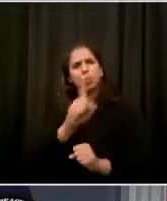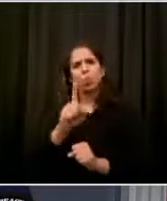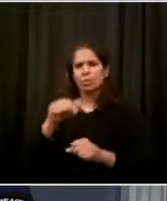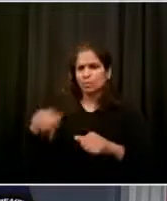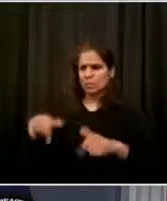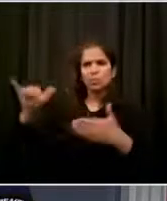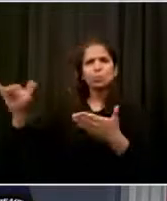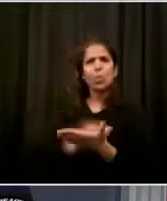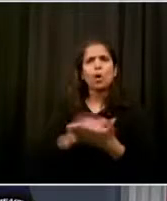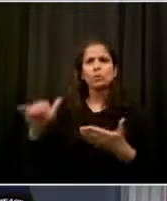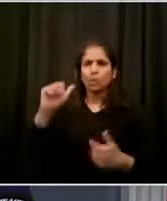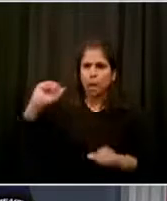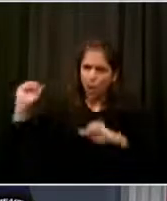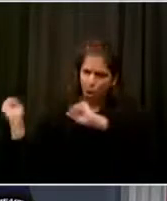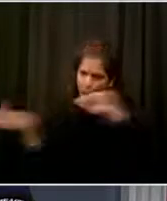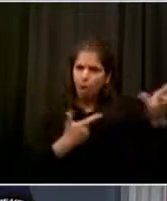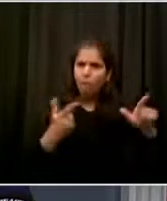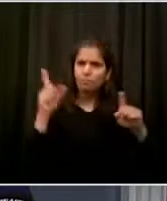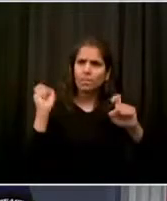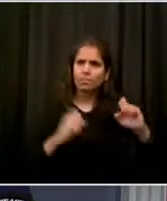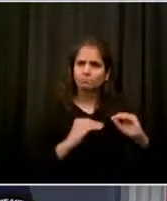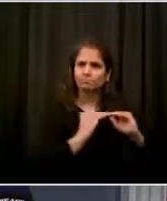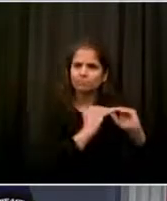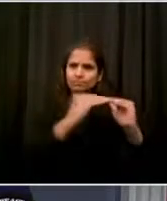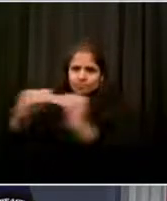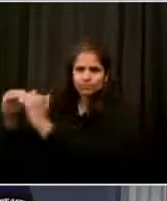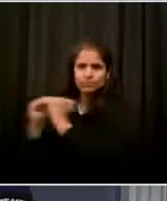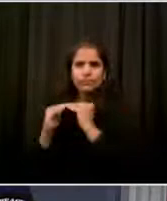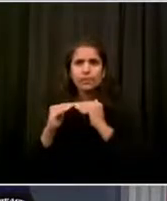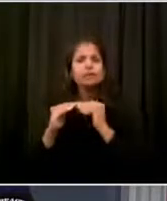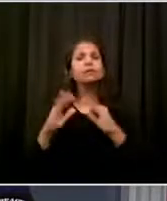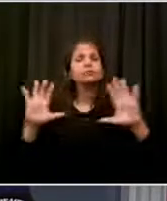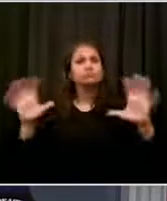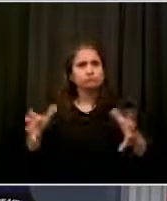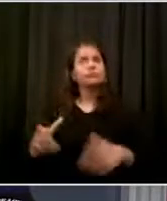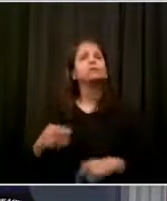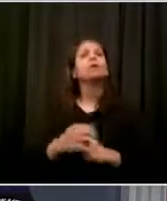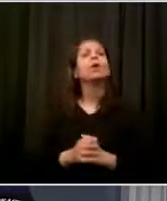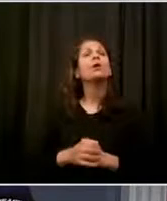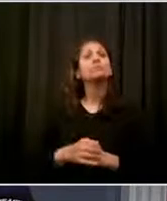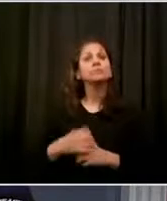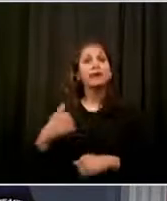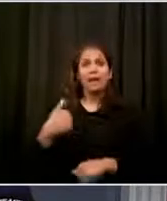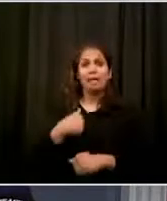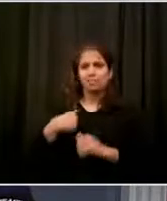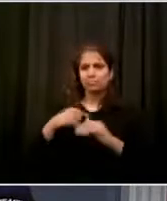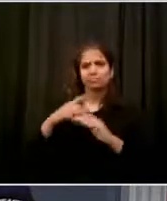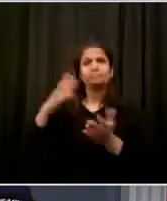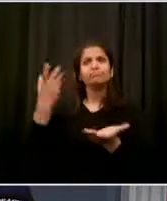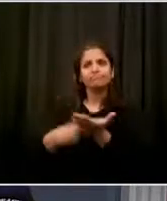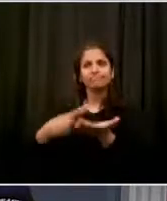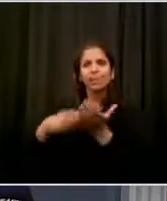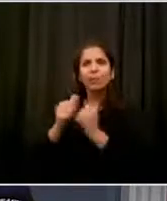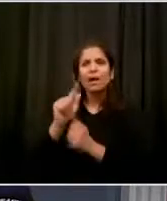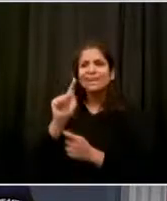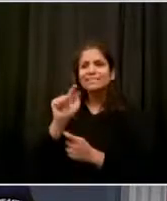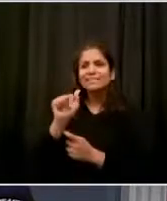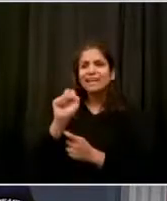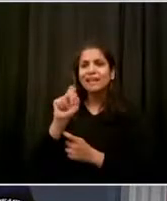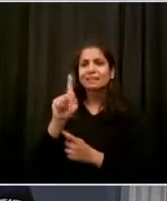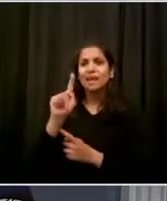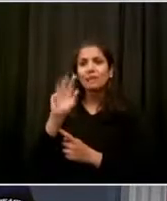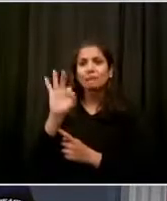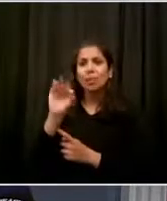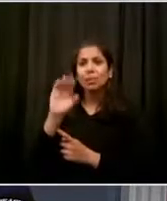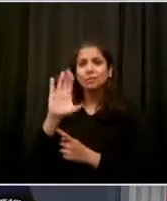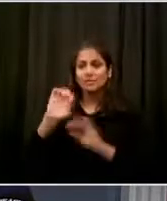Inclusion and Equity comes in. Leaders of this city government who are doing work here and now, I want to be abundantly